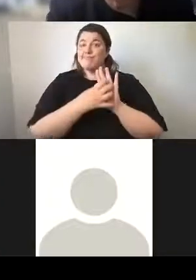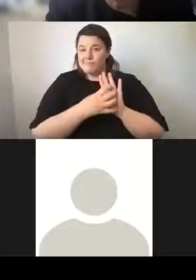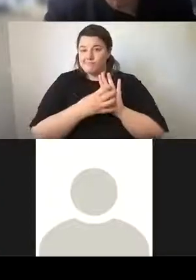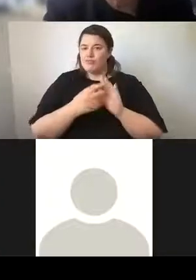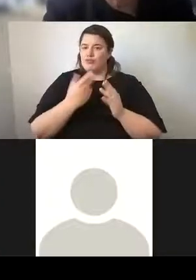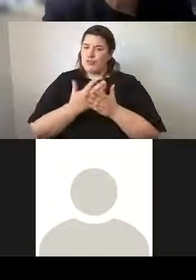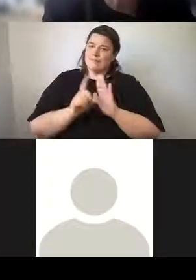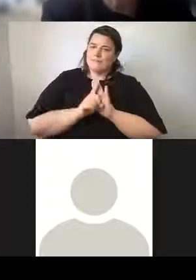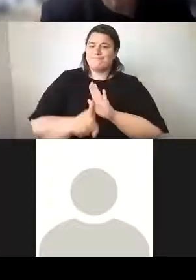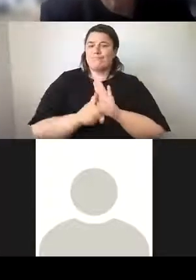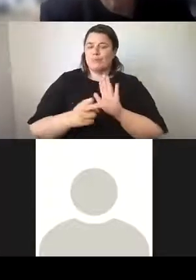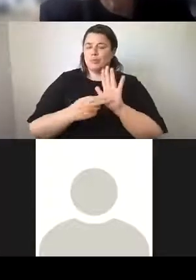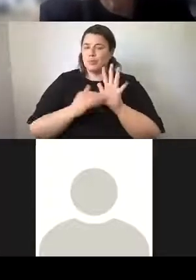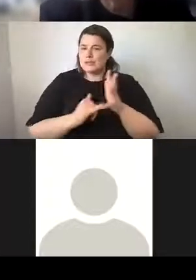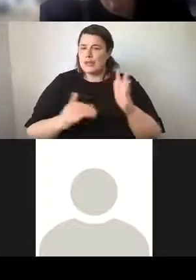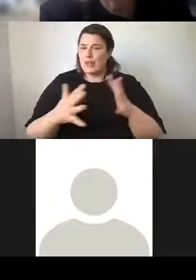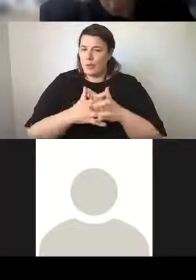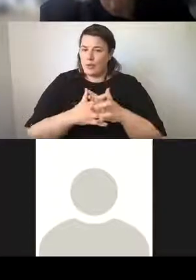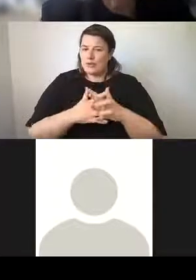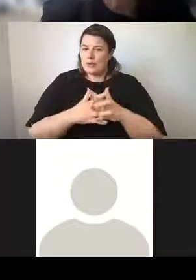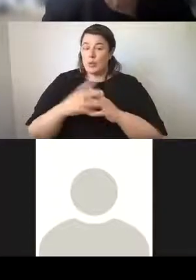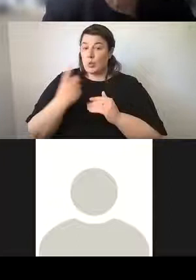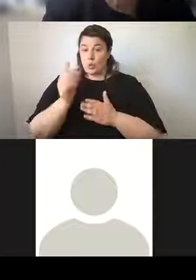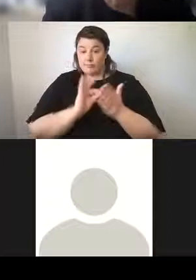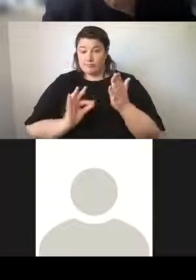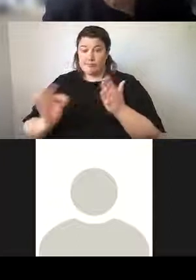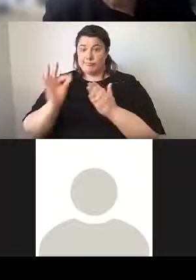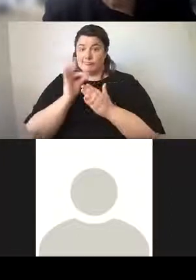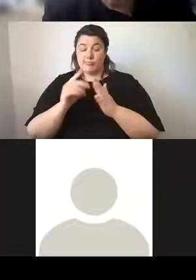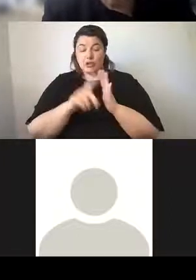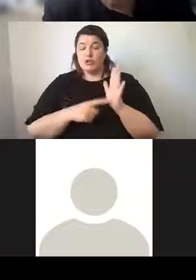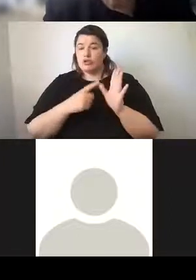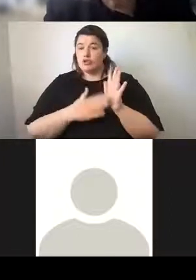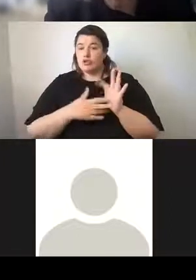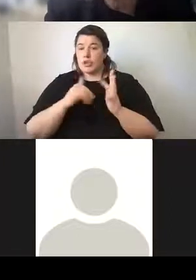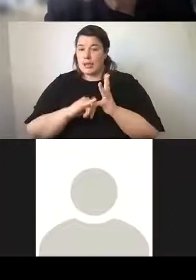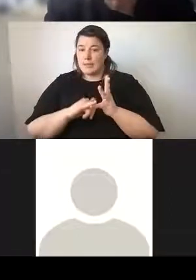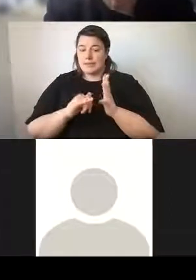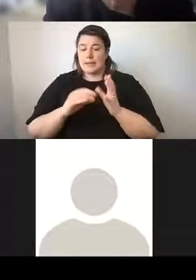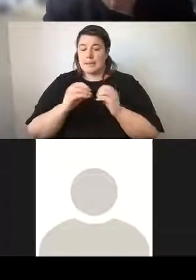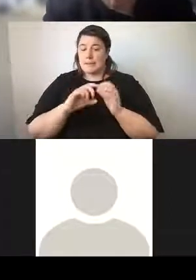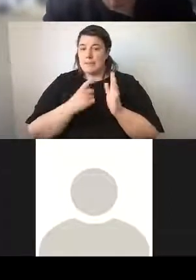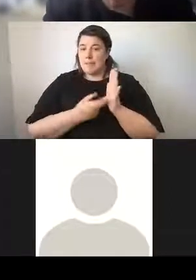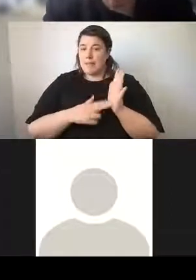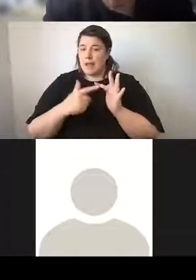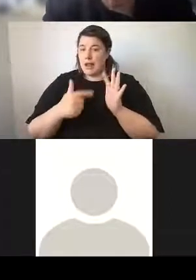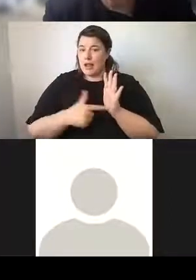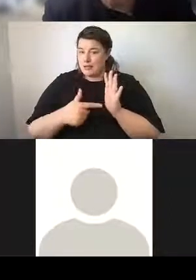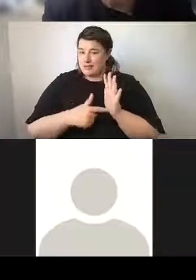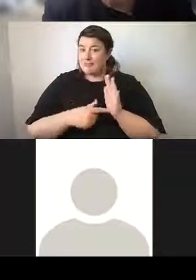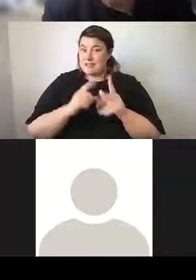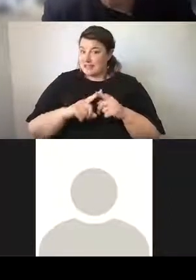Wales. It was designed by James Barnett and still is in use today.